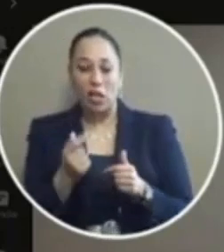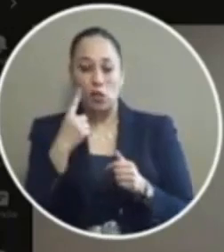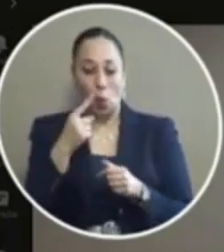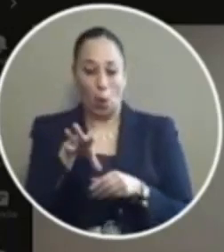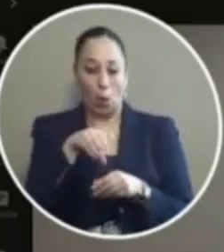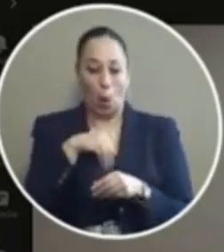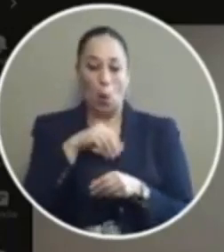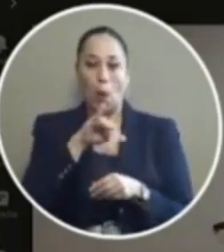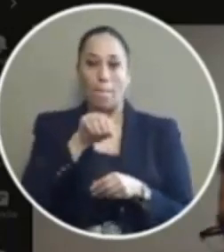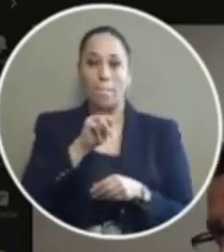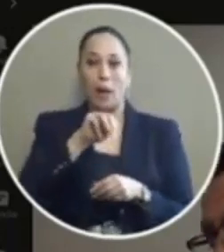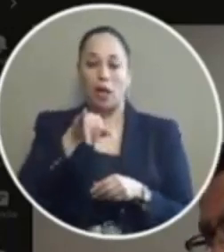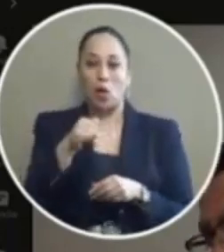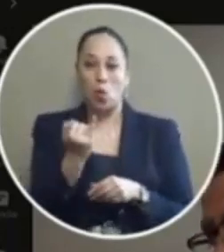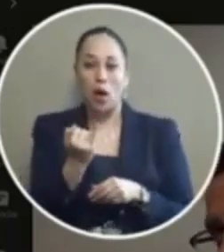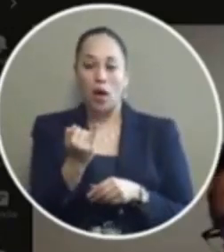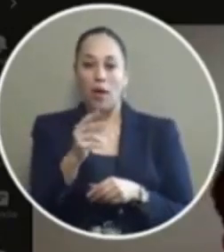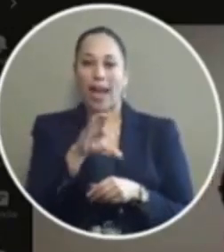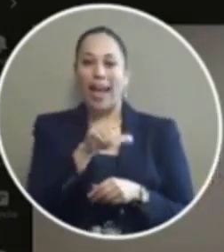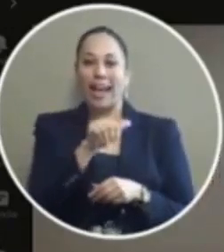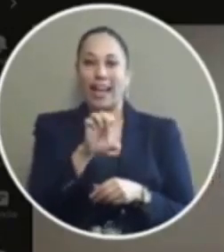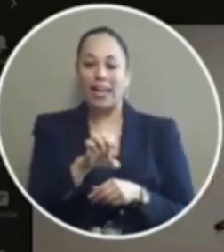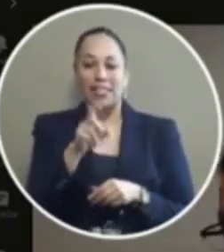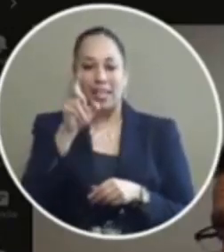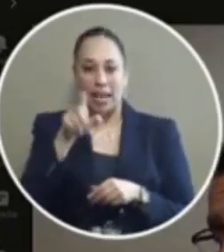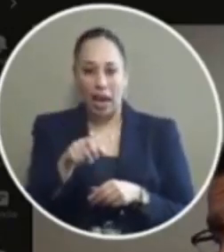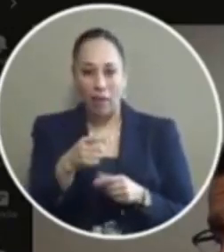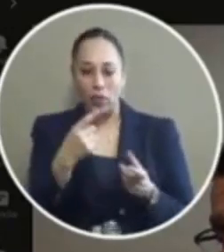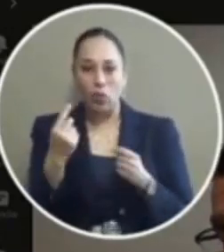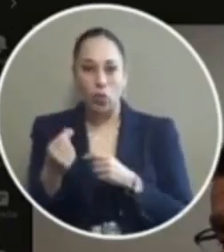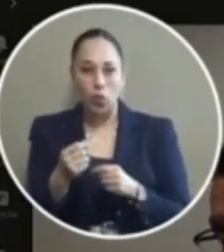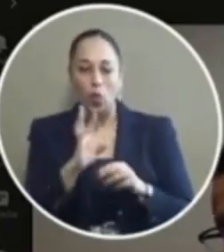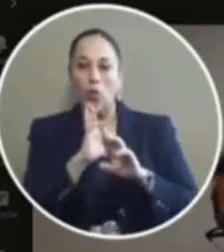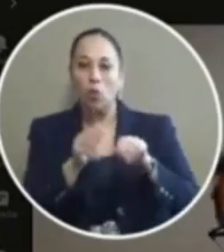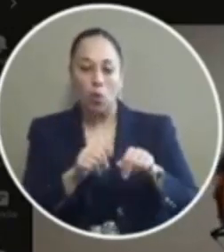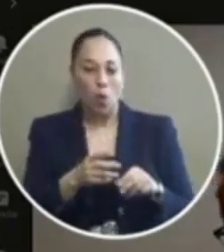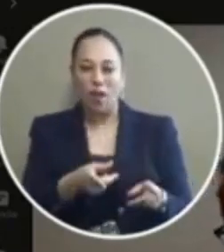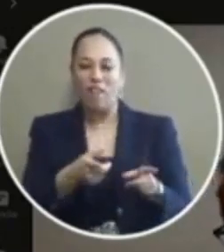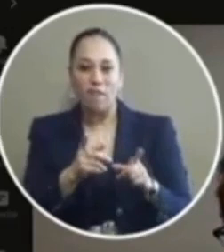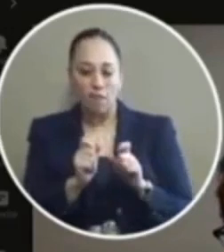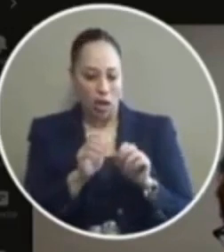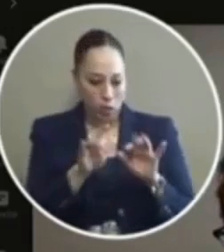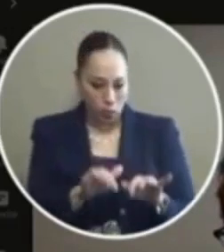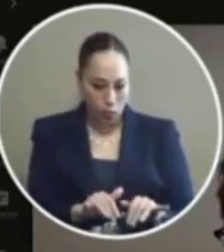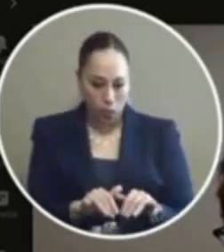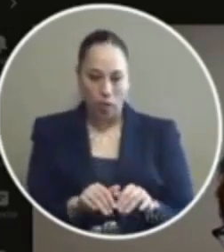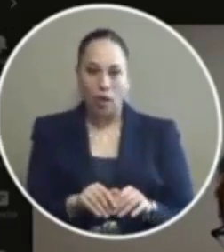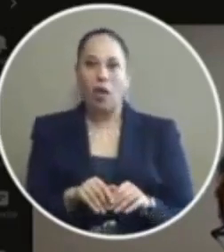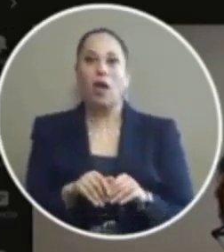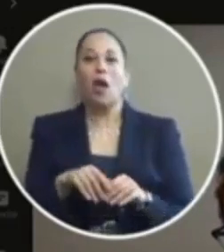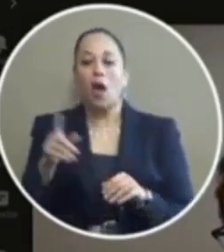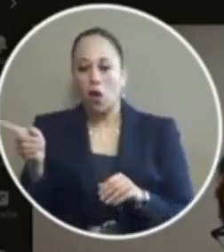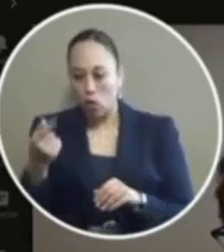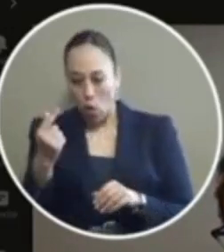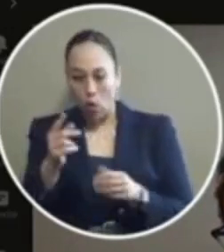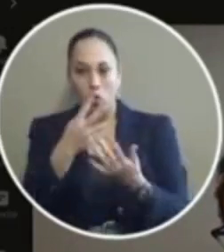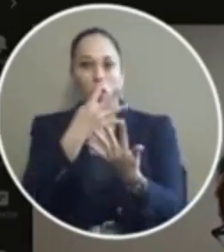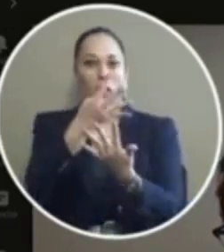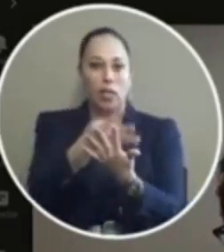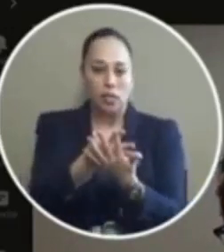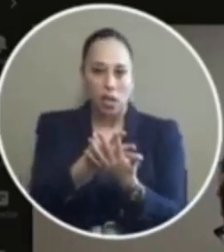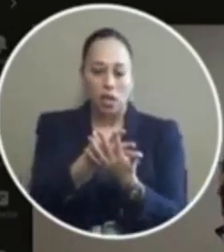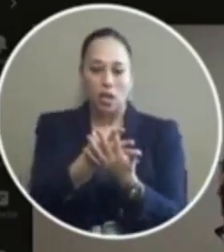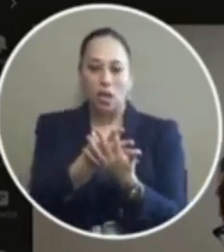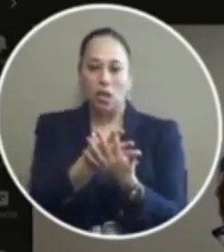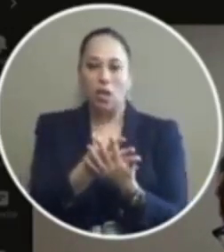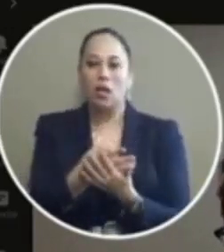possession of marijuana case they have to take them in they have to do their reports immediately they may have to take them down to the jail they may have